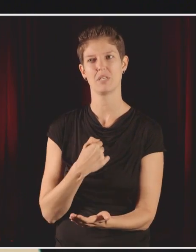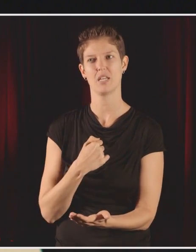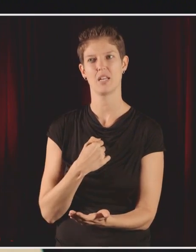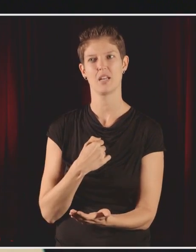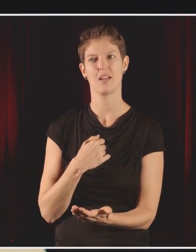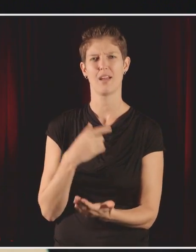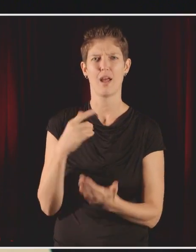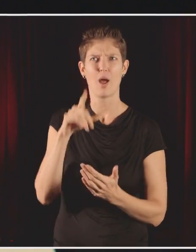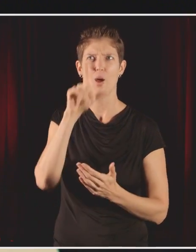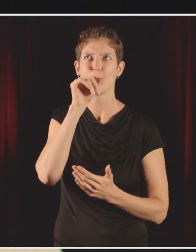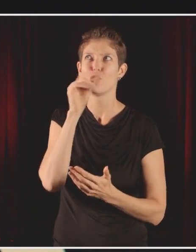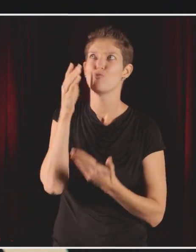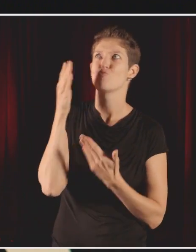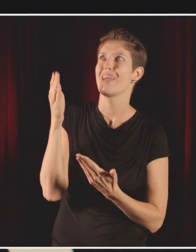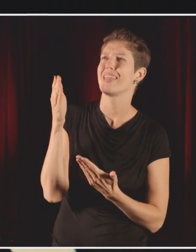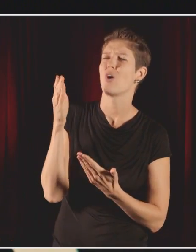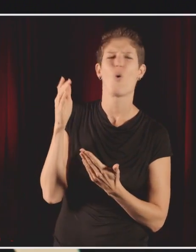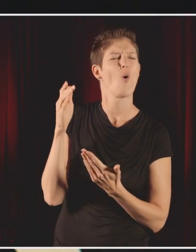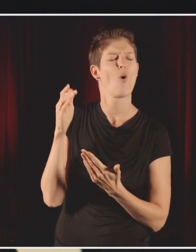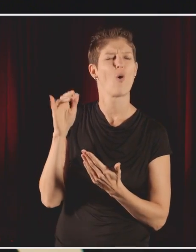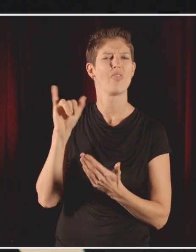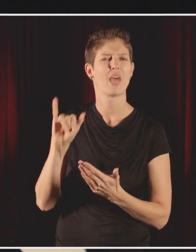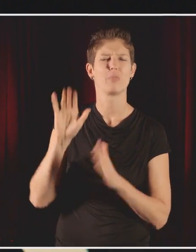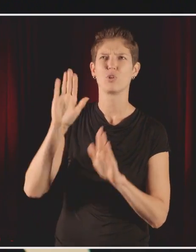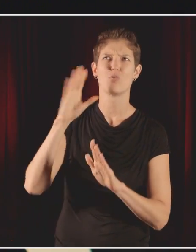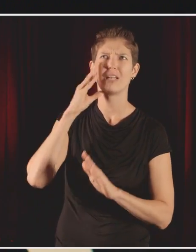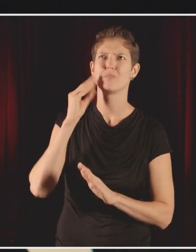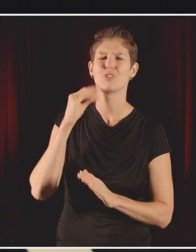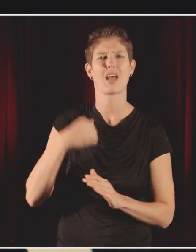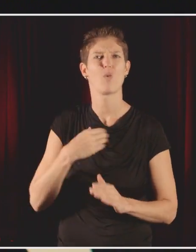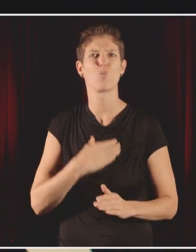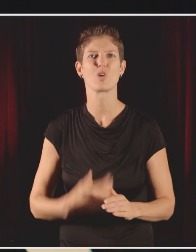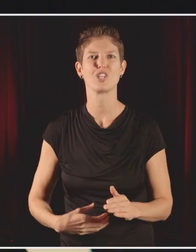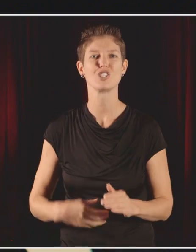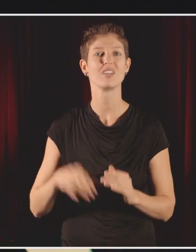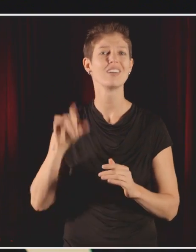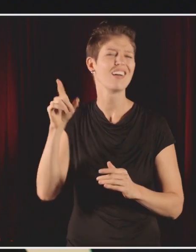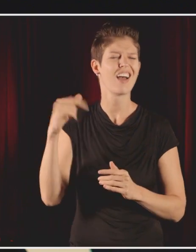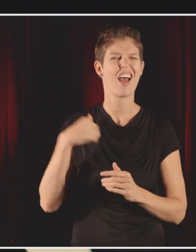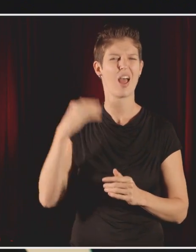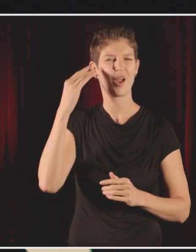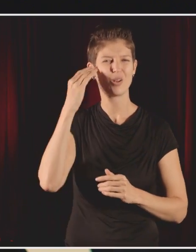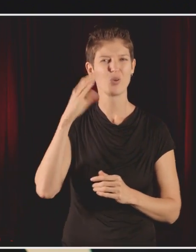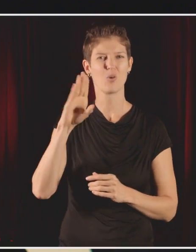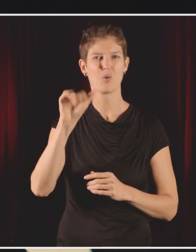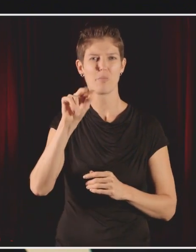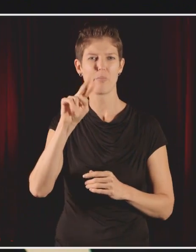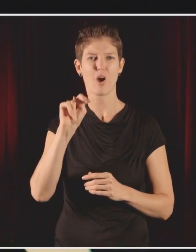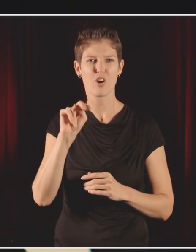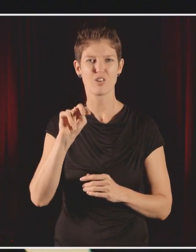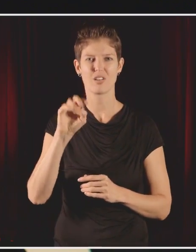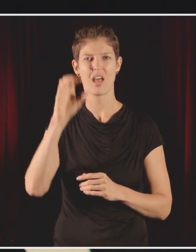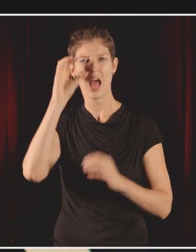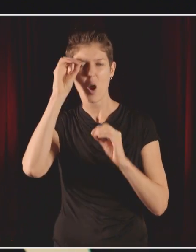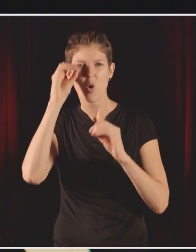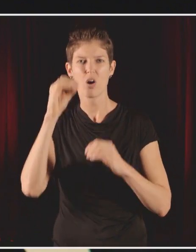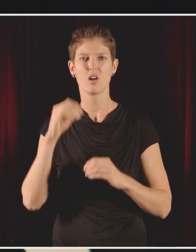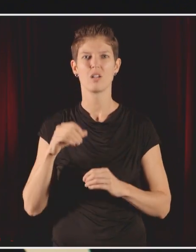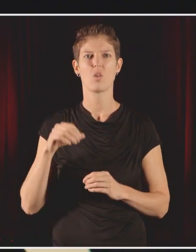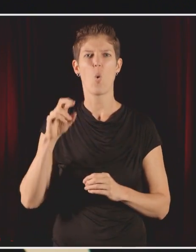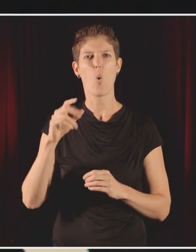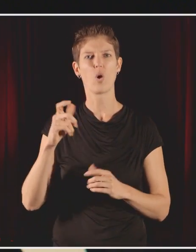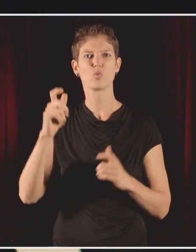Close contact with a bird like that would have been great. I knew it was either a barred owl or a grey-horned owl, just protecting its breeding territory.